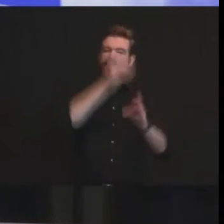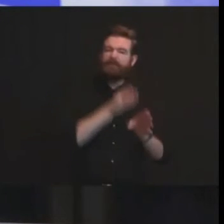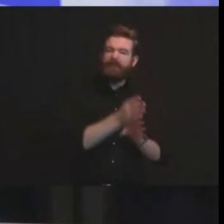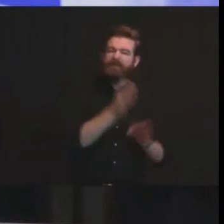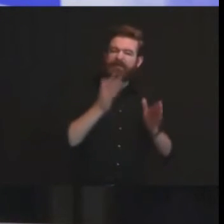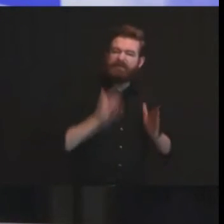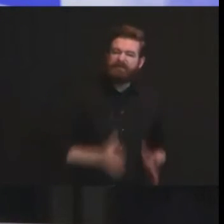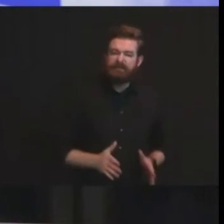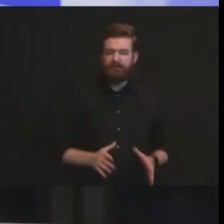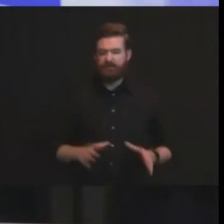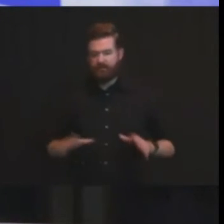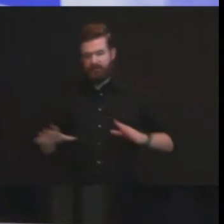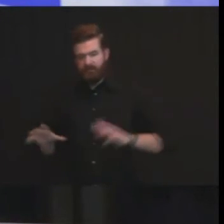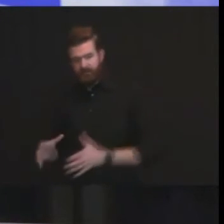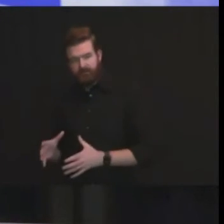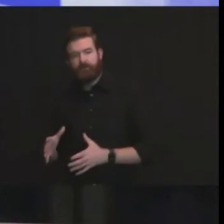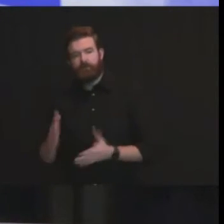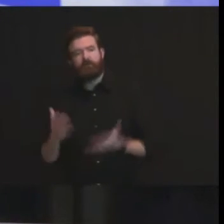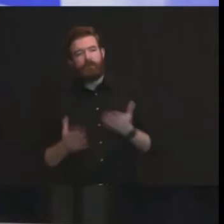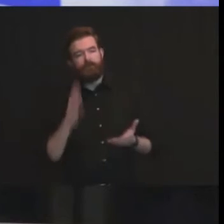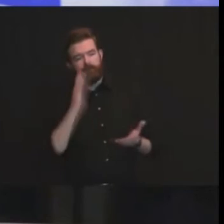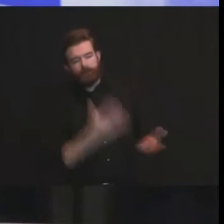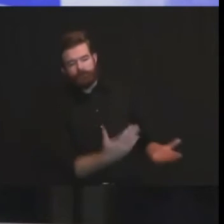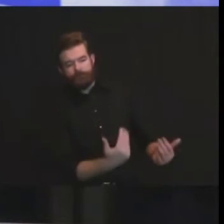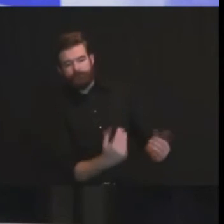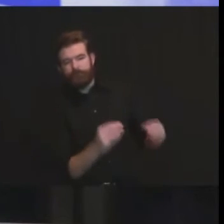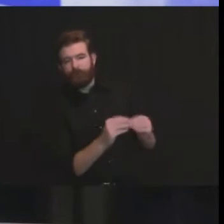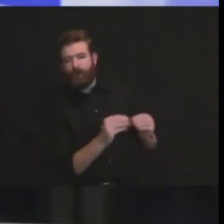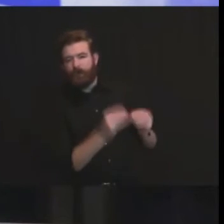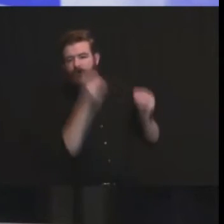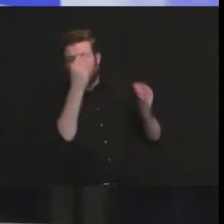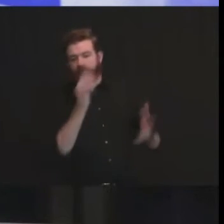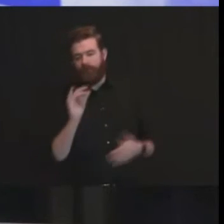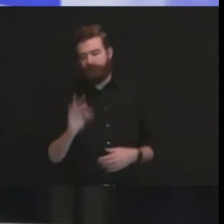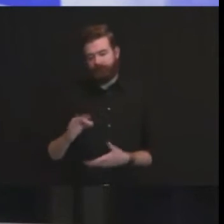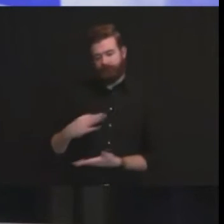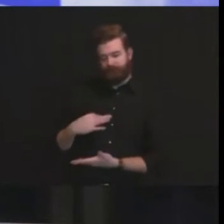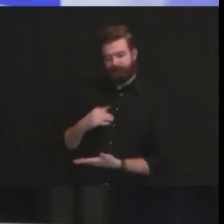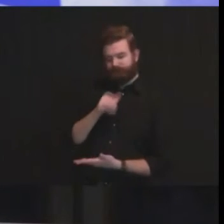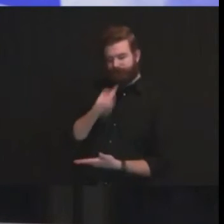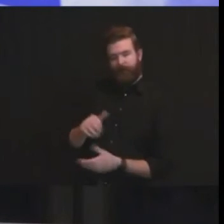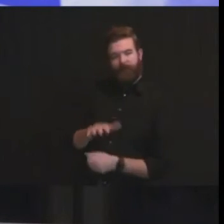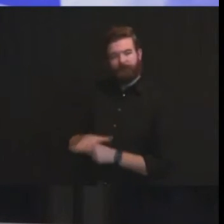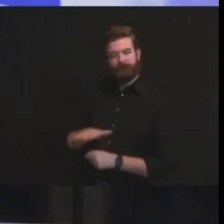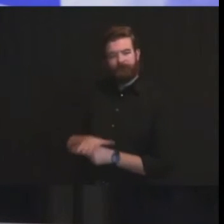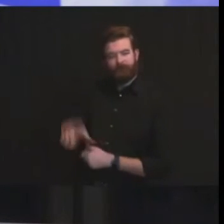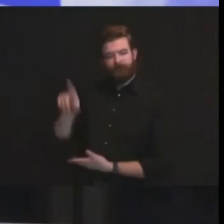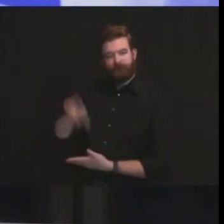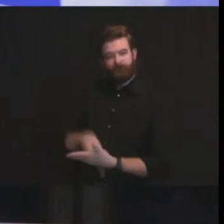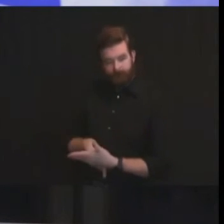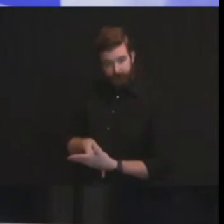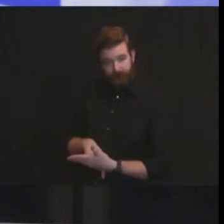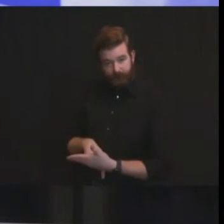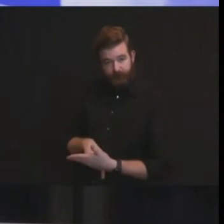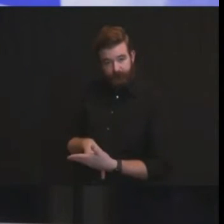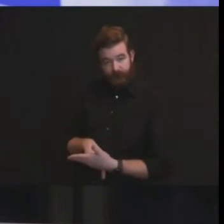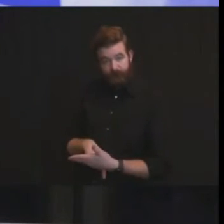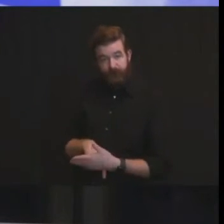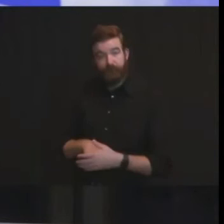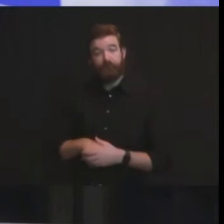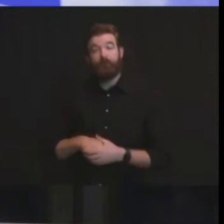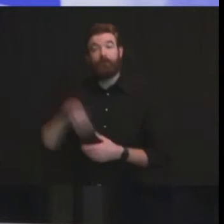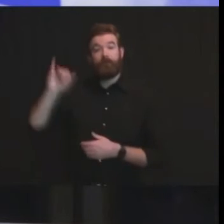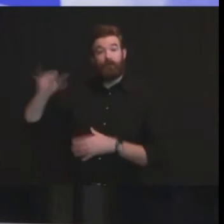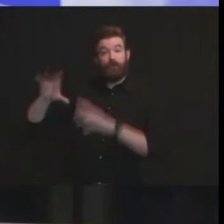pfizer the advisory committee on immunization practices asep which advises the cdc will